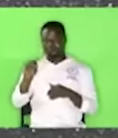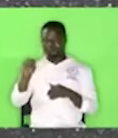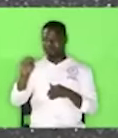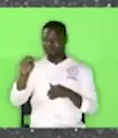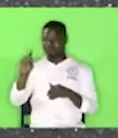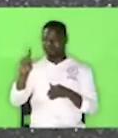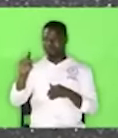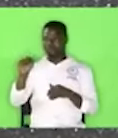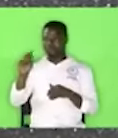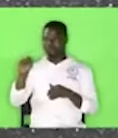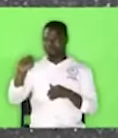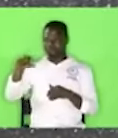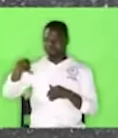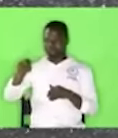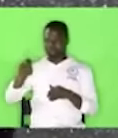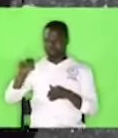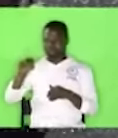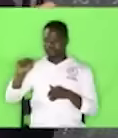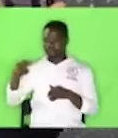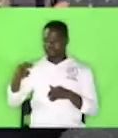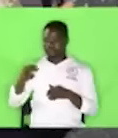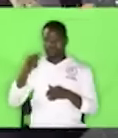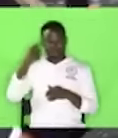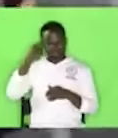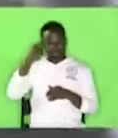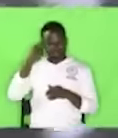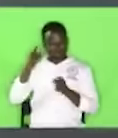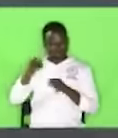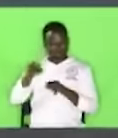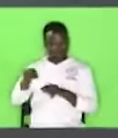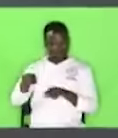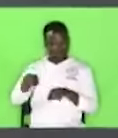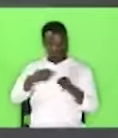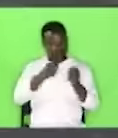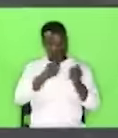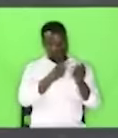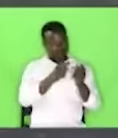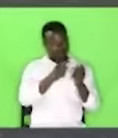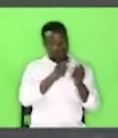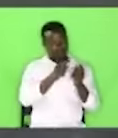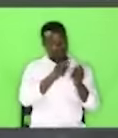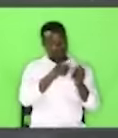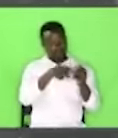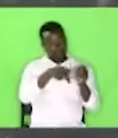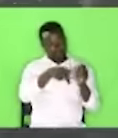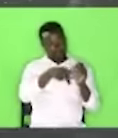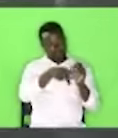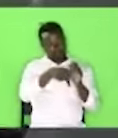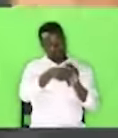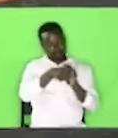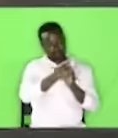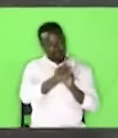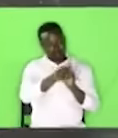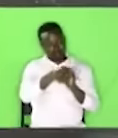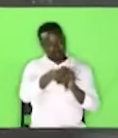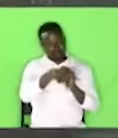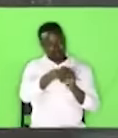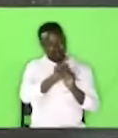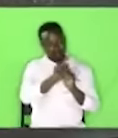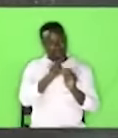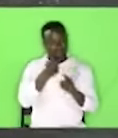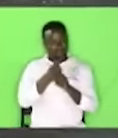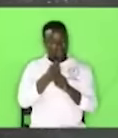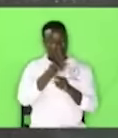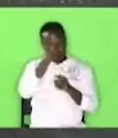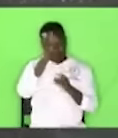I'm sure that when he went to class one that was the name the father gave him he has lived with this name when he